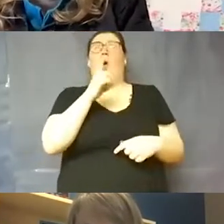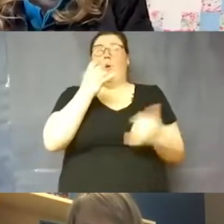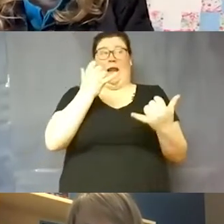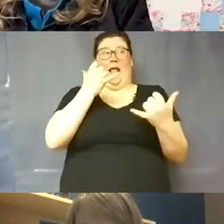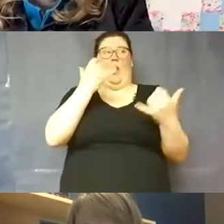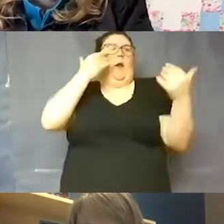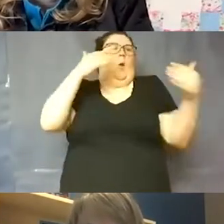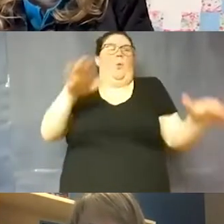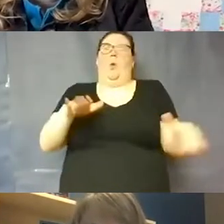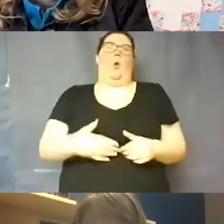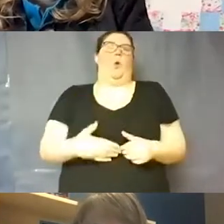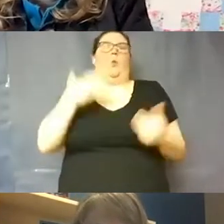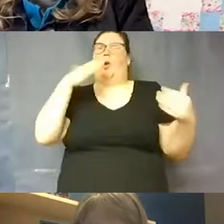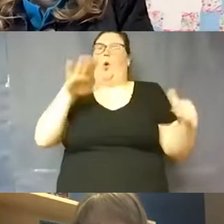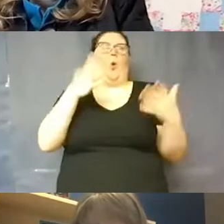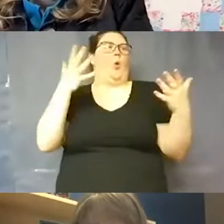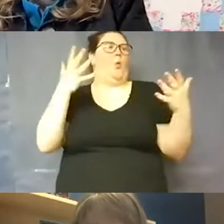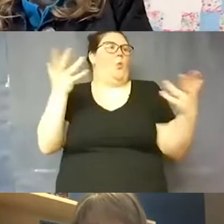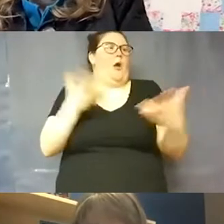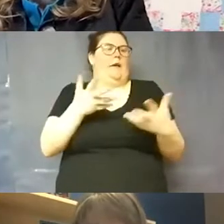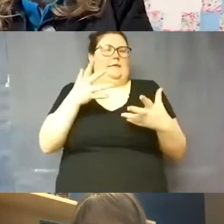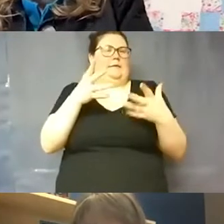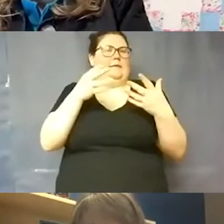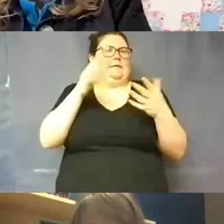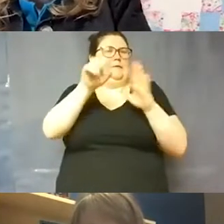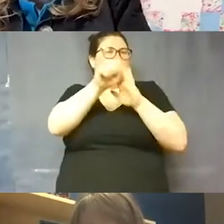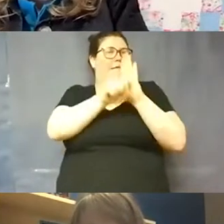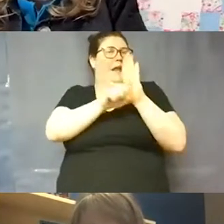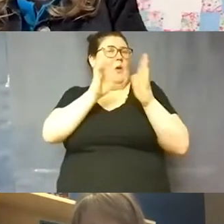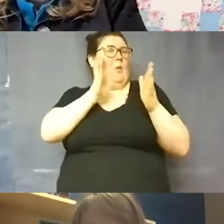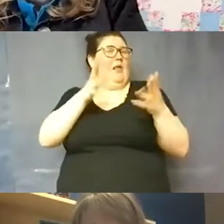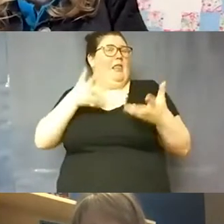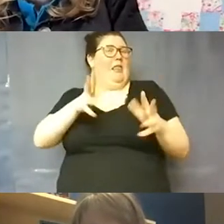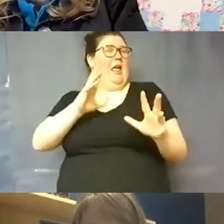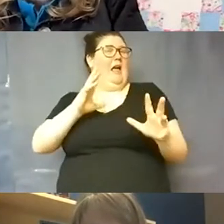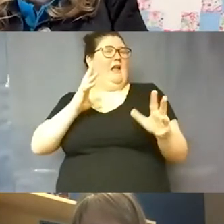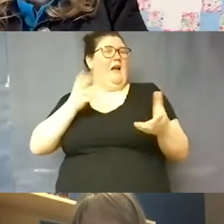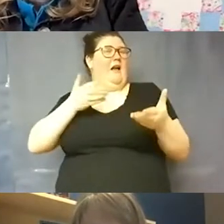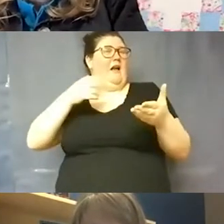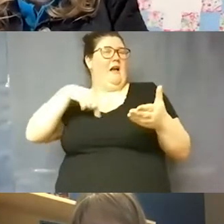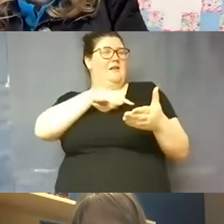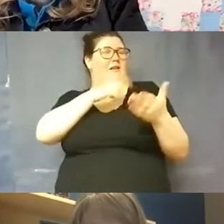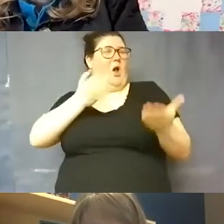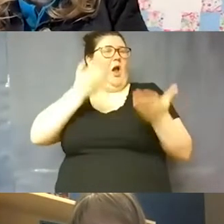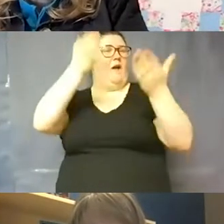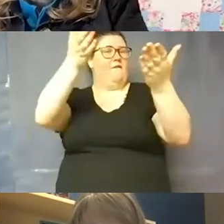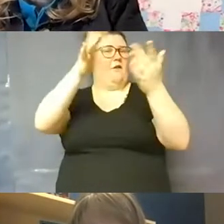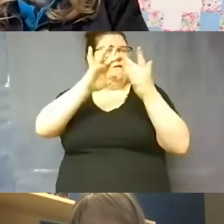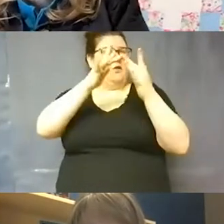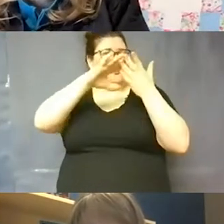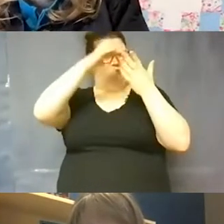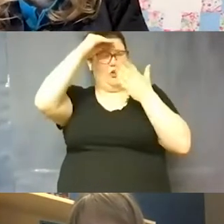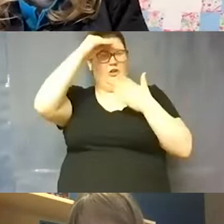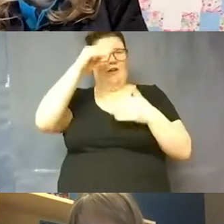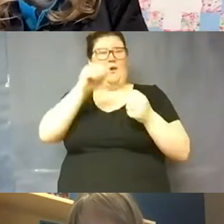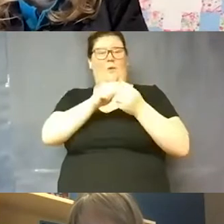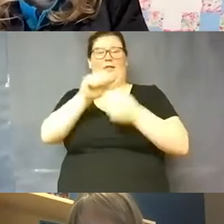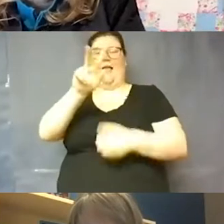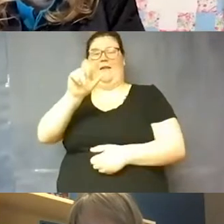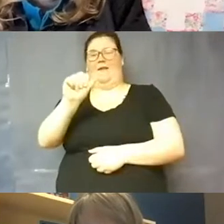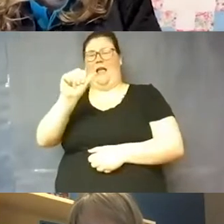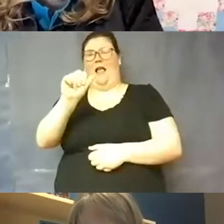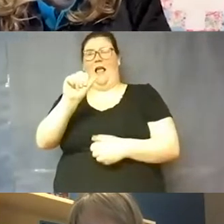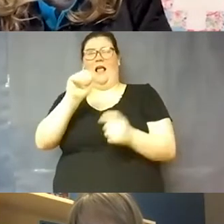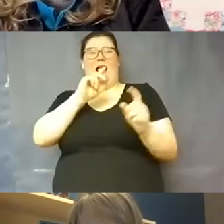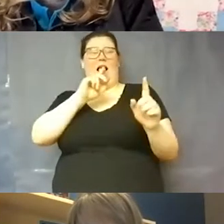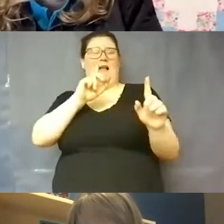if the state's going to allow us to offer virtual learning in the fall with ADA attendance. So it's